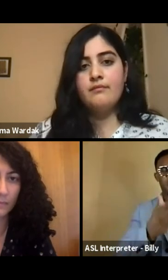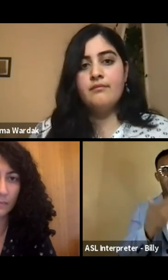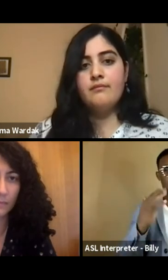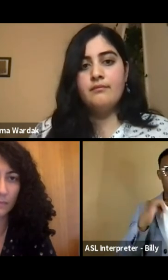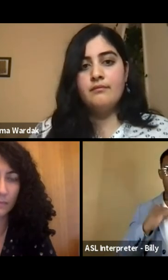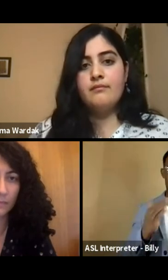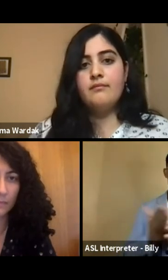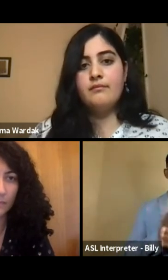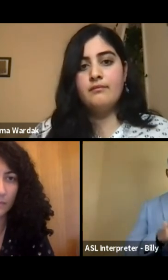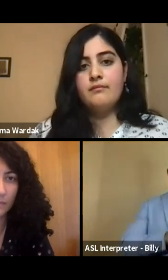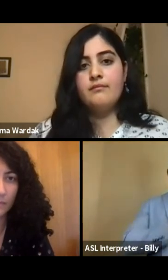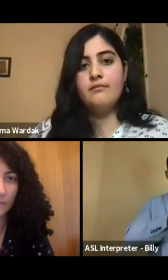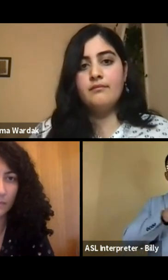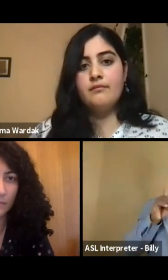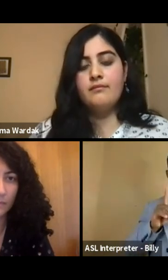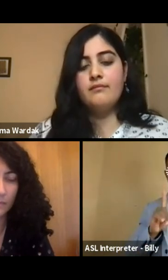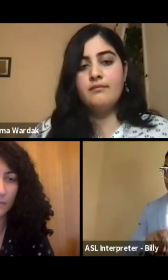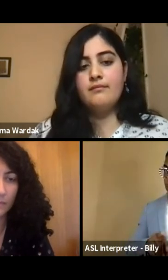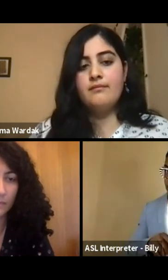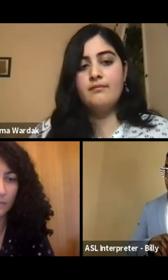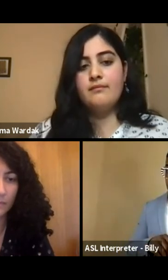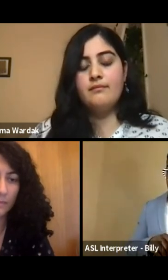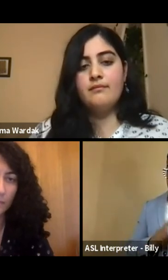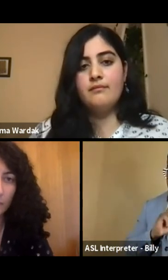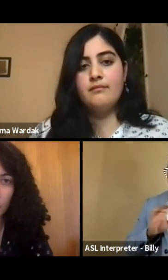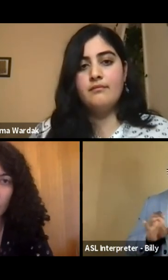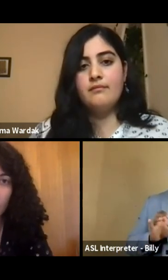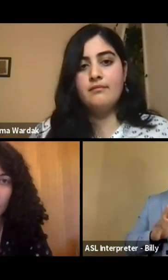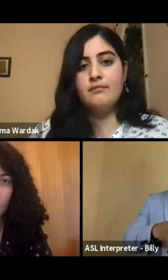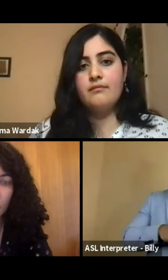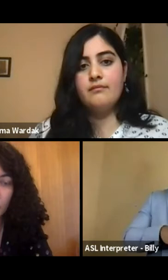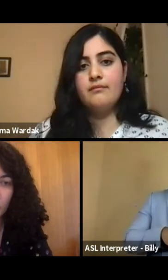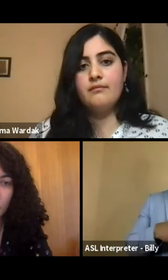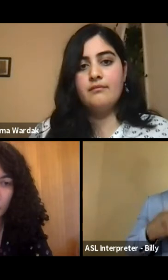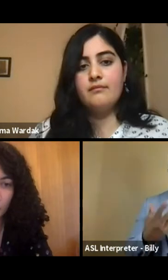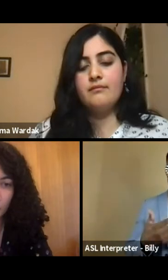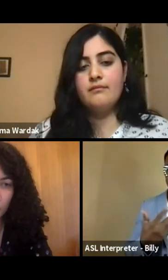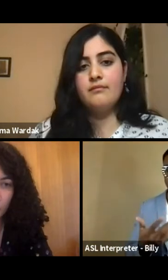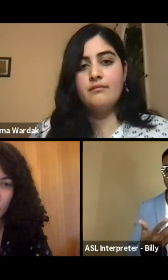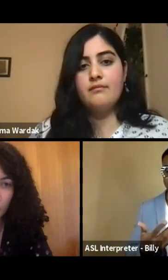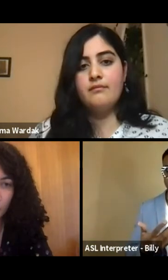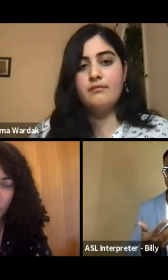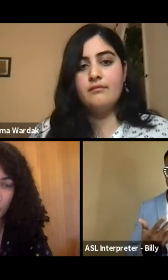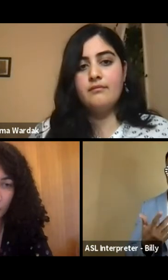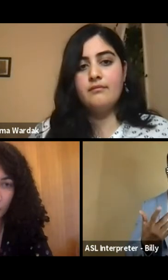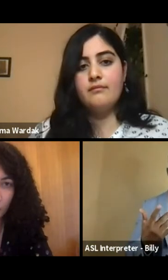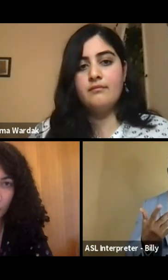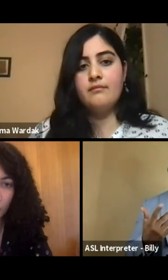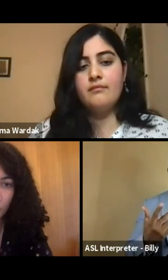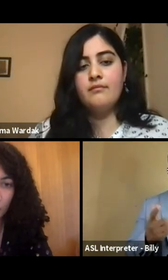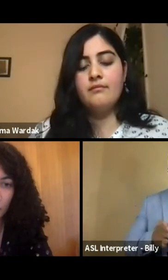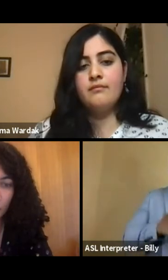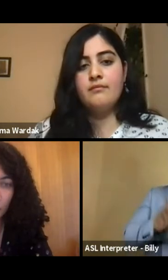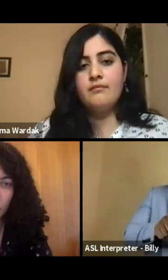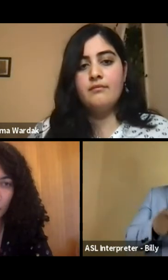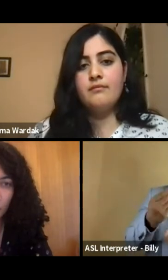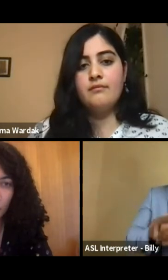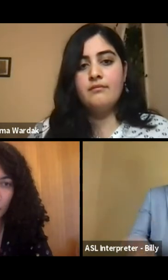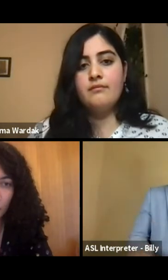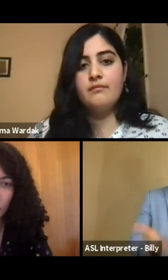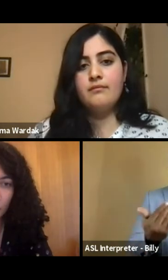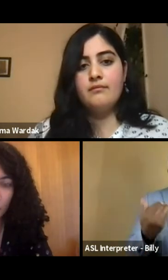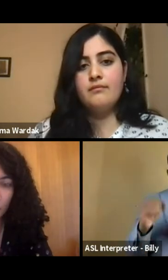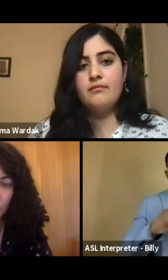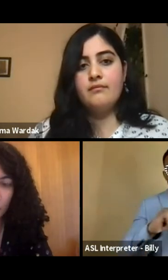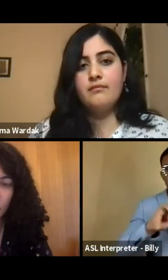full withdrawal, um, but, uh, and doing, of course, um, specific, uh, fundraising campaigns